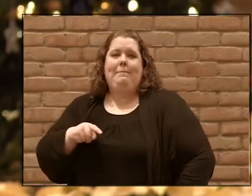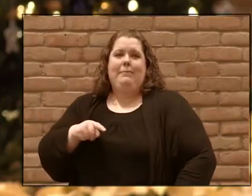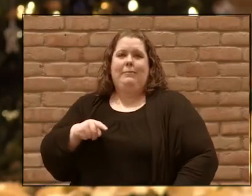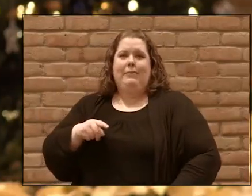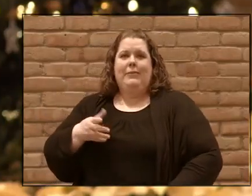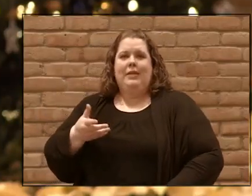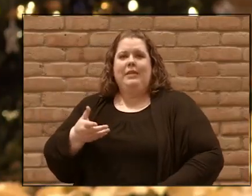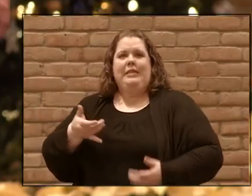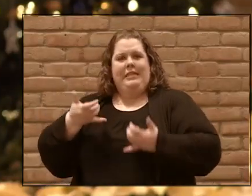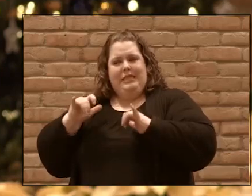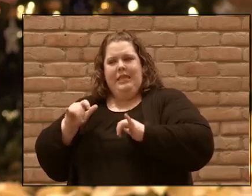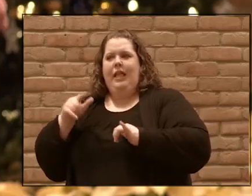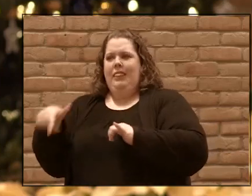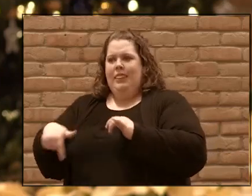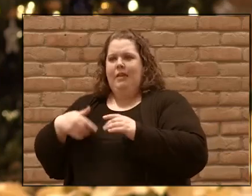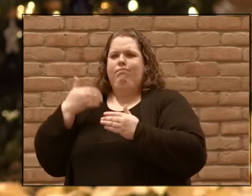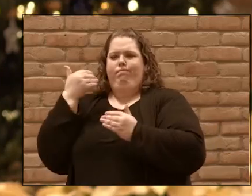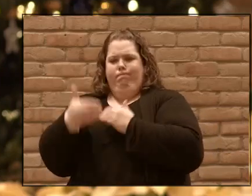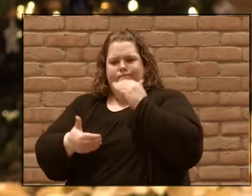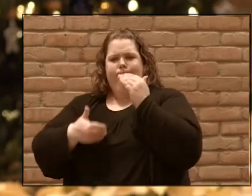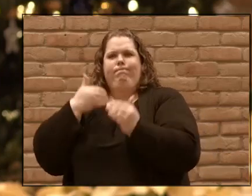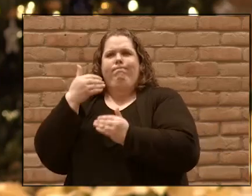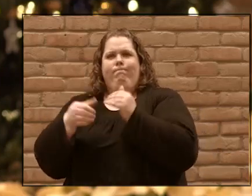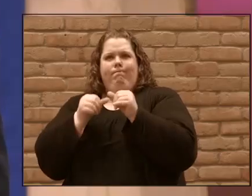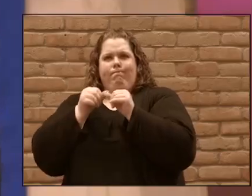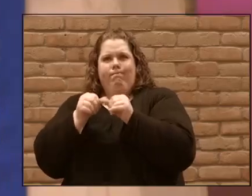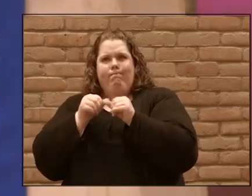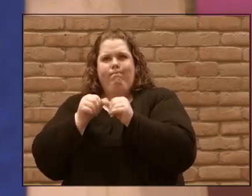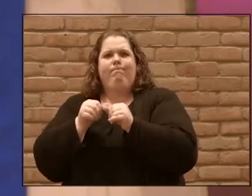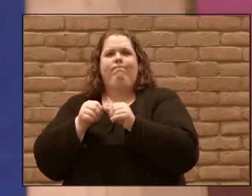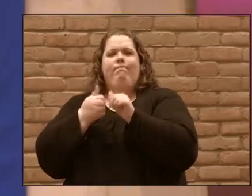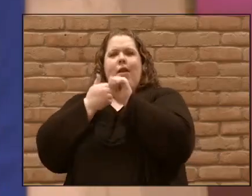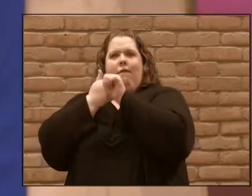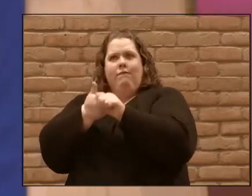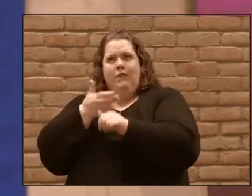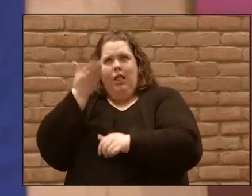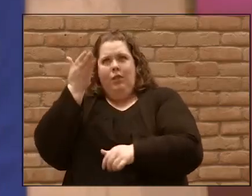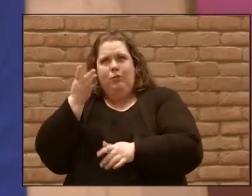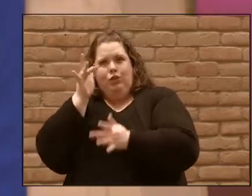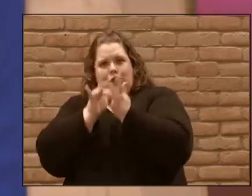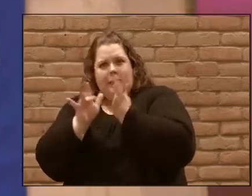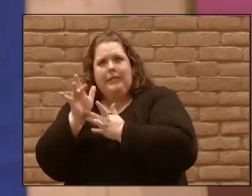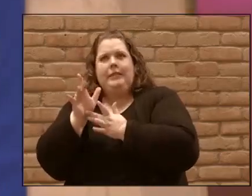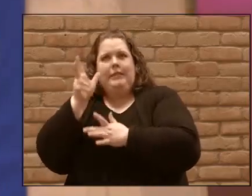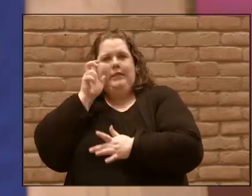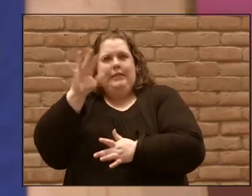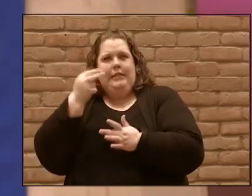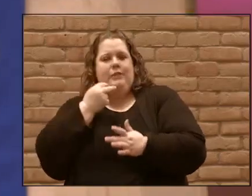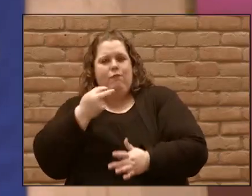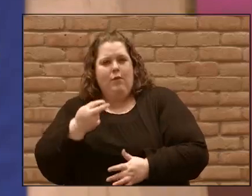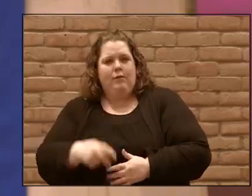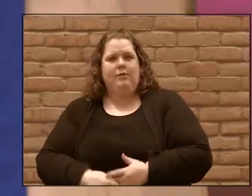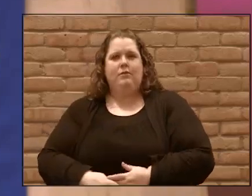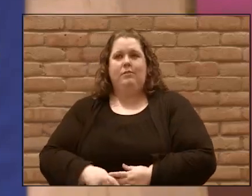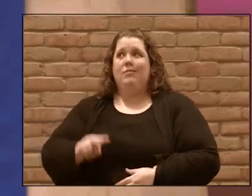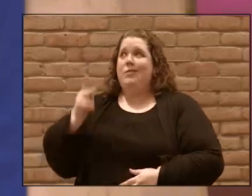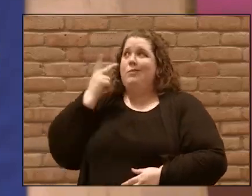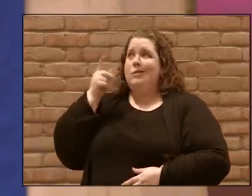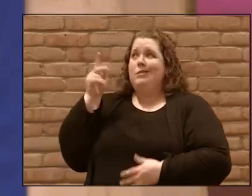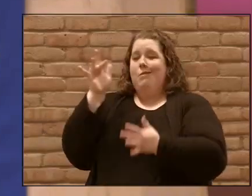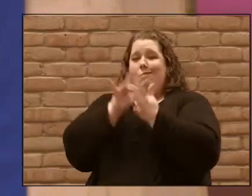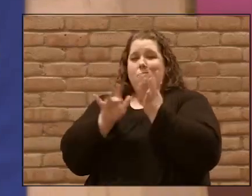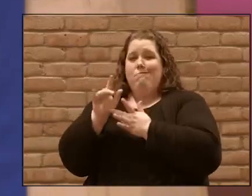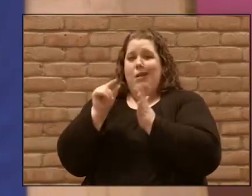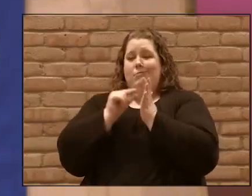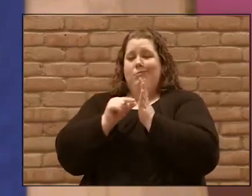following Jesus, listening to his voice. And as we look at Acts 2, 42, we see some incredible